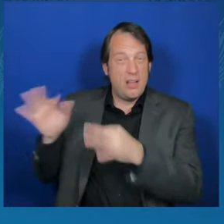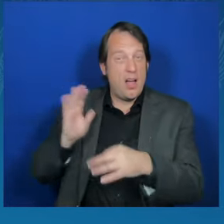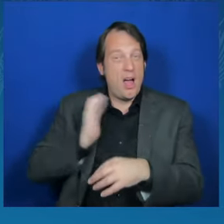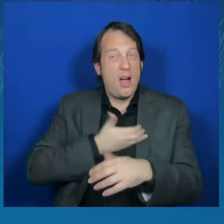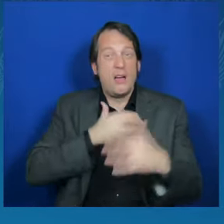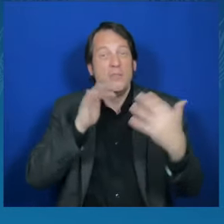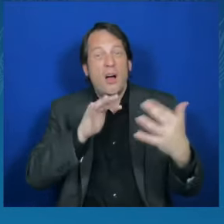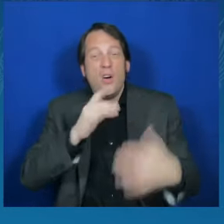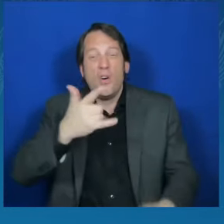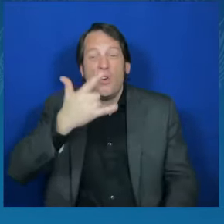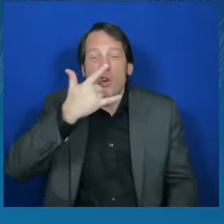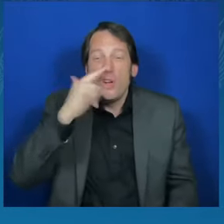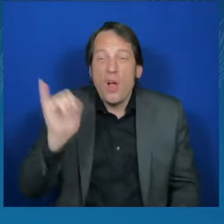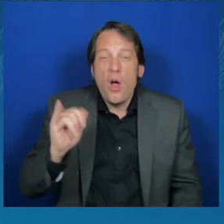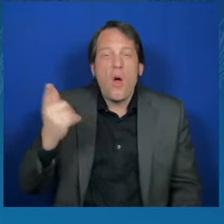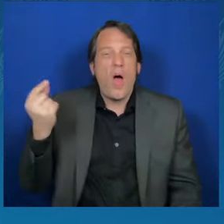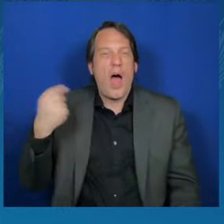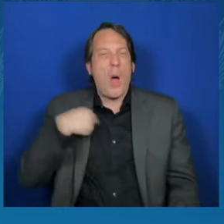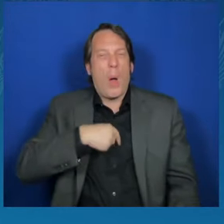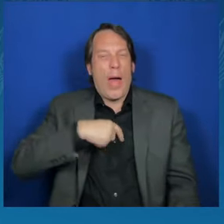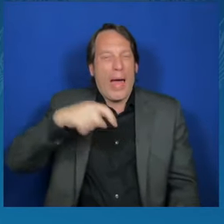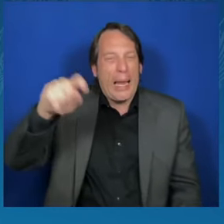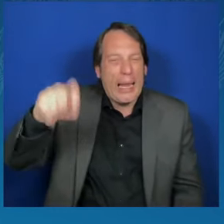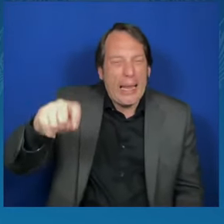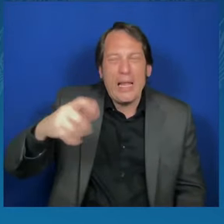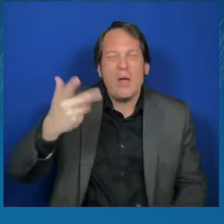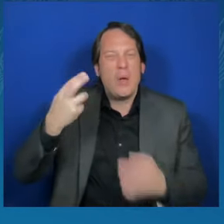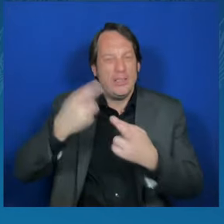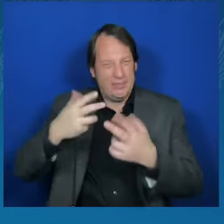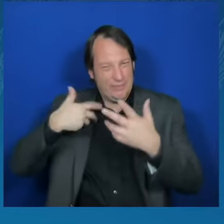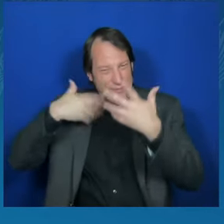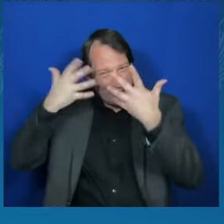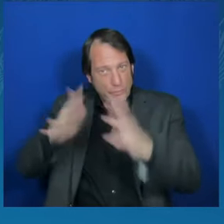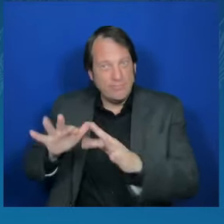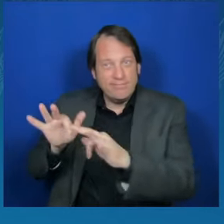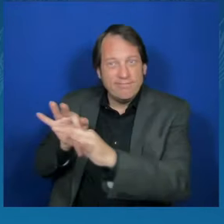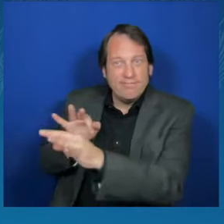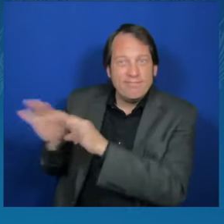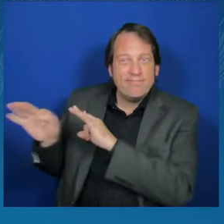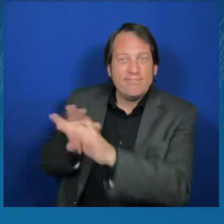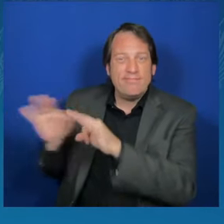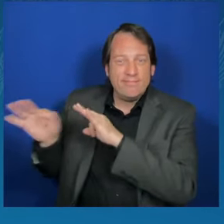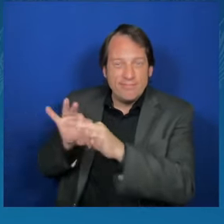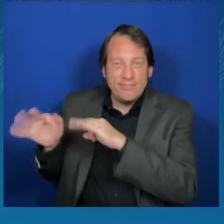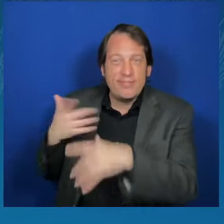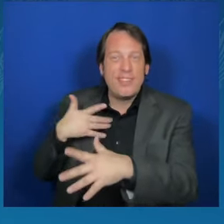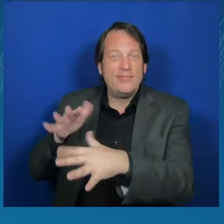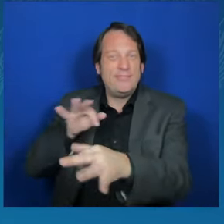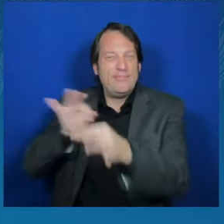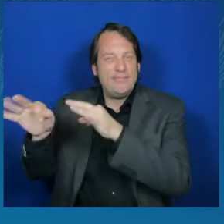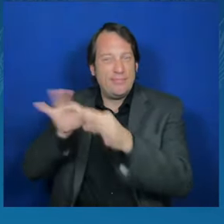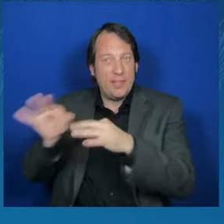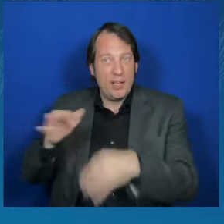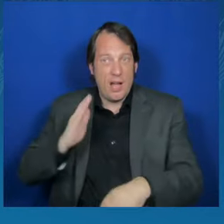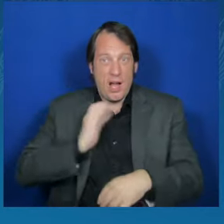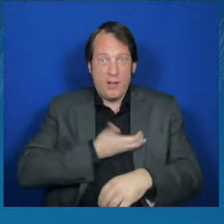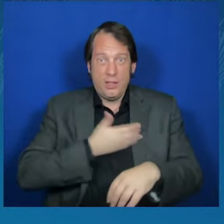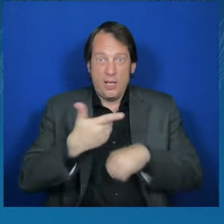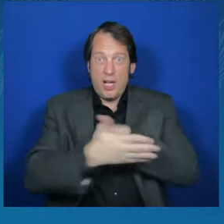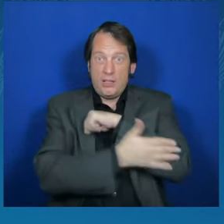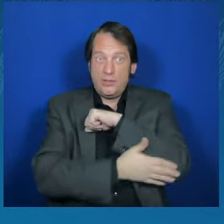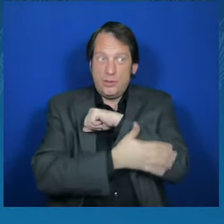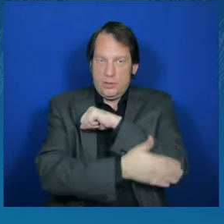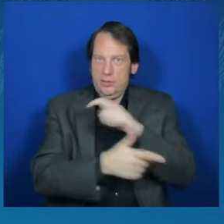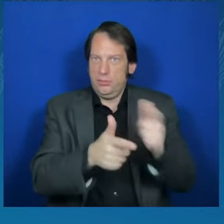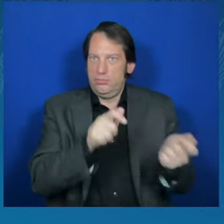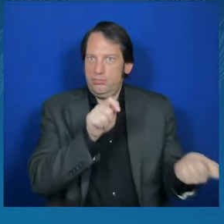levels. I have also briefed about the ongoing transformation of our state, in particular about decisions that can build up